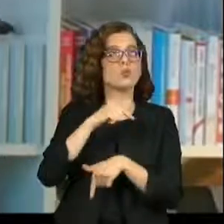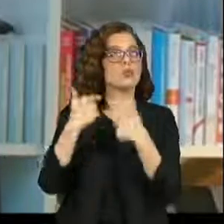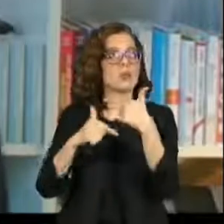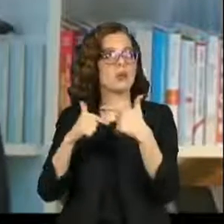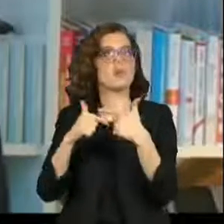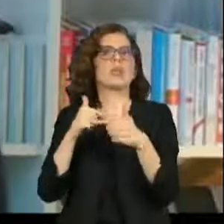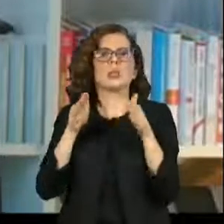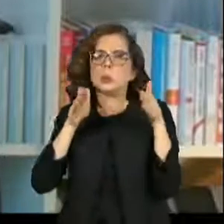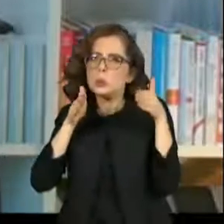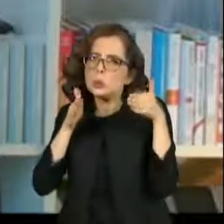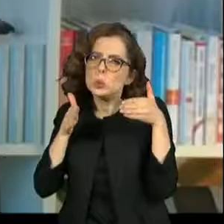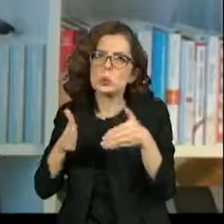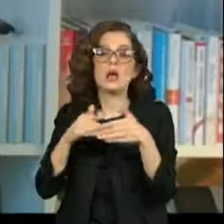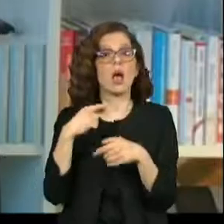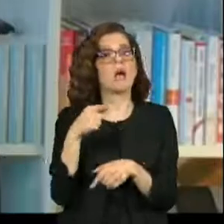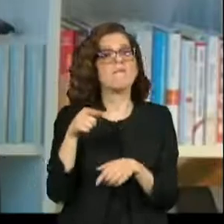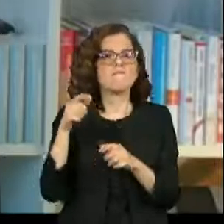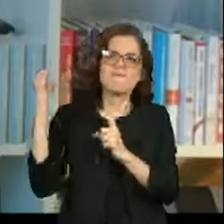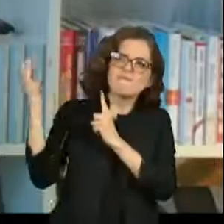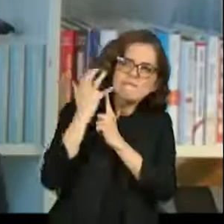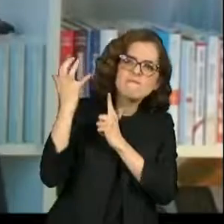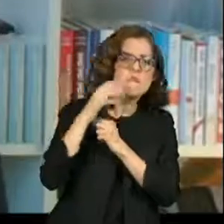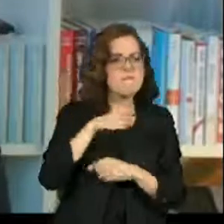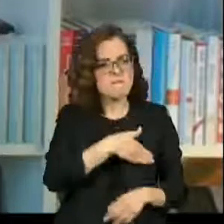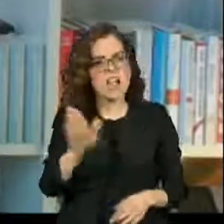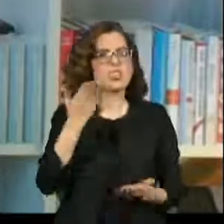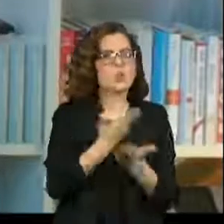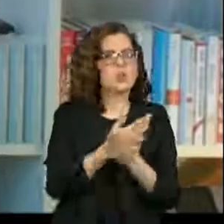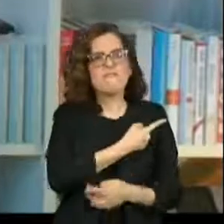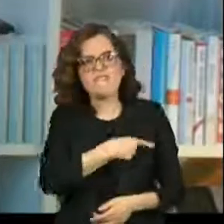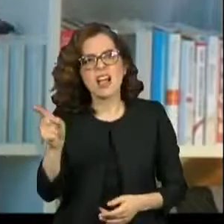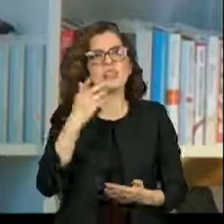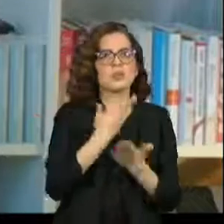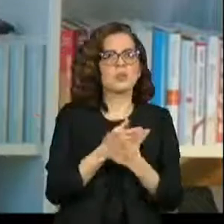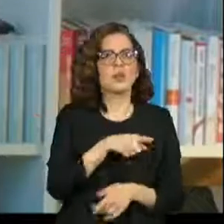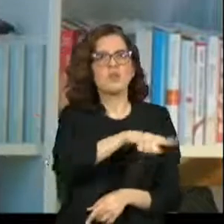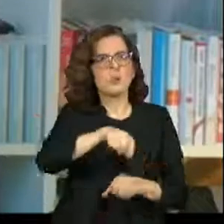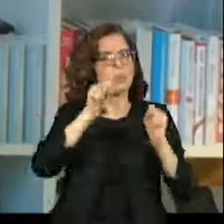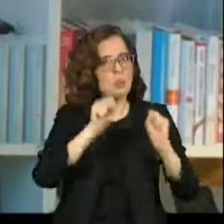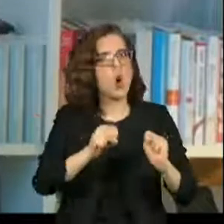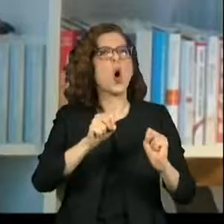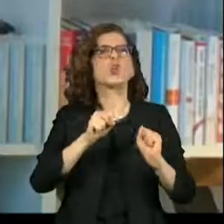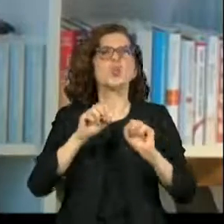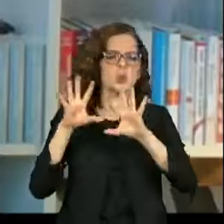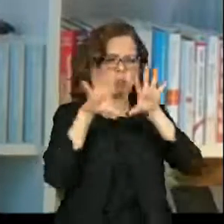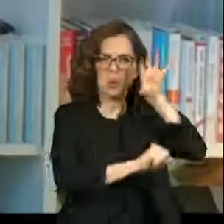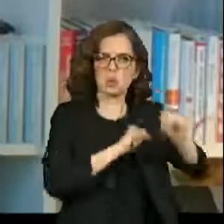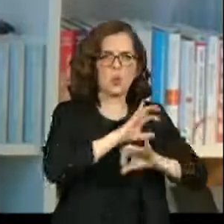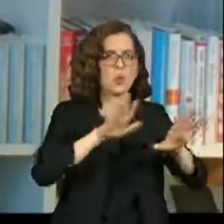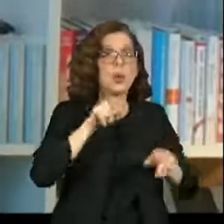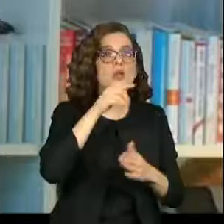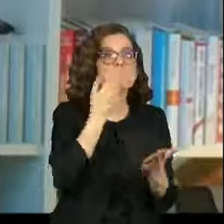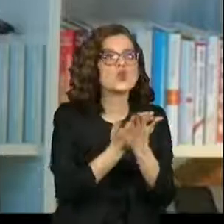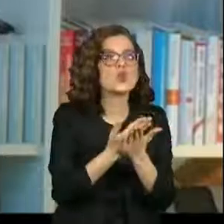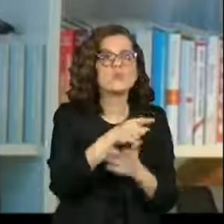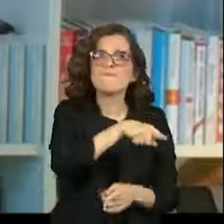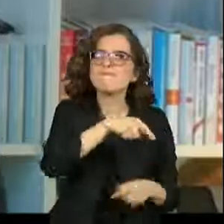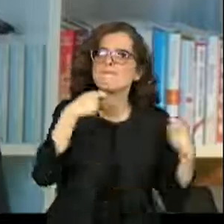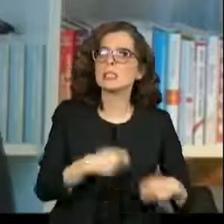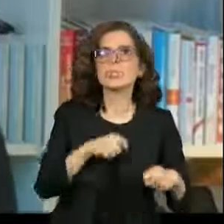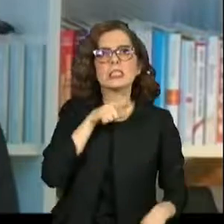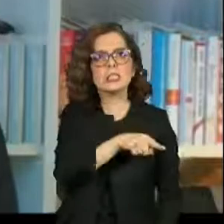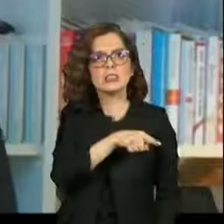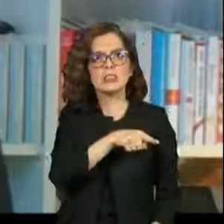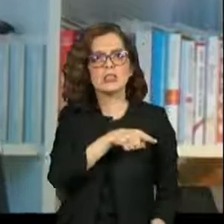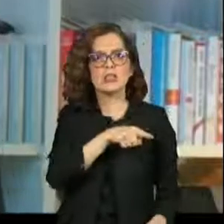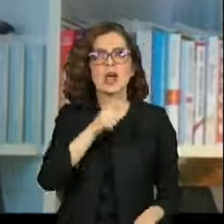He put huge emphasis on us getting an education. He would always say they could take everything away from you, except your education. And so we were,